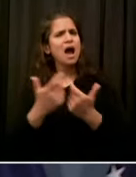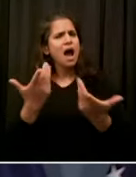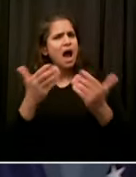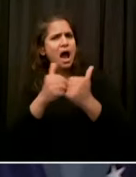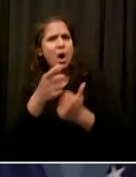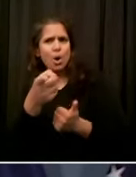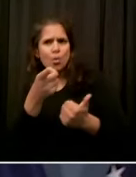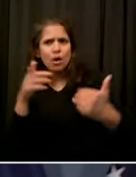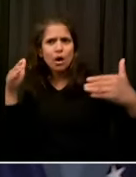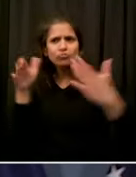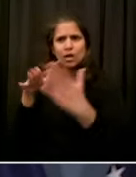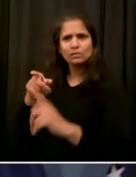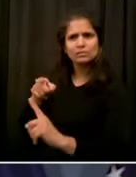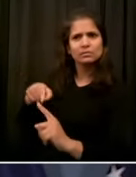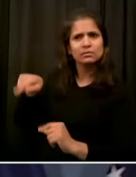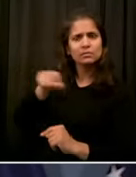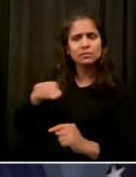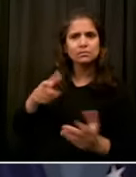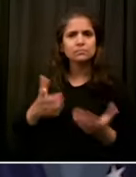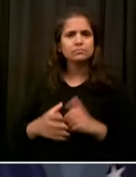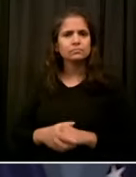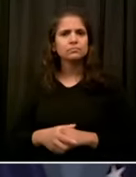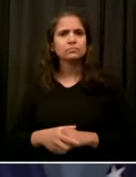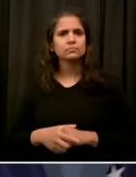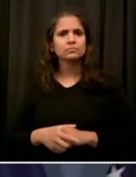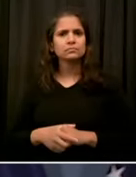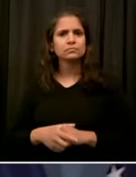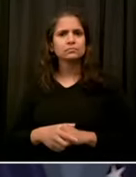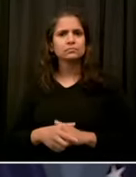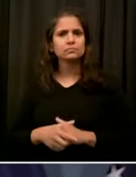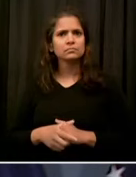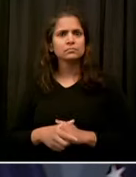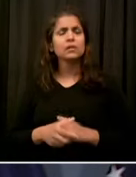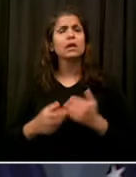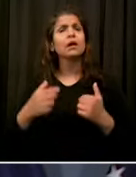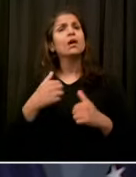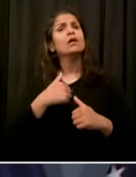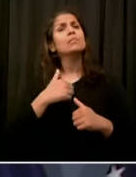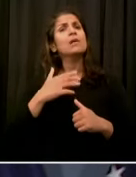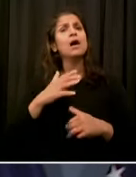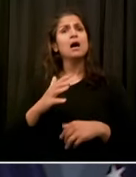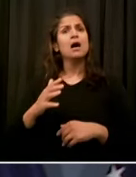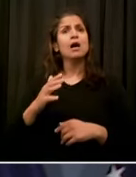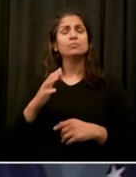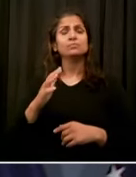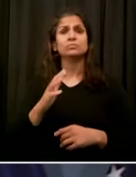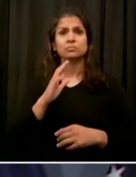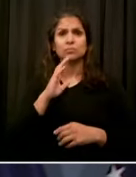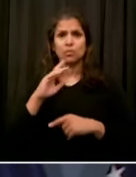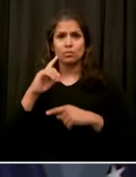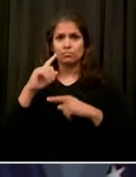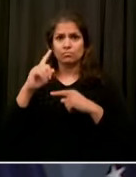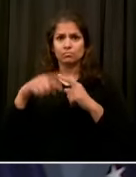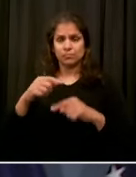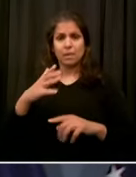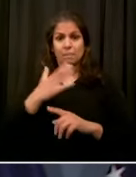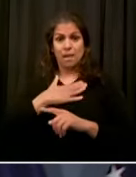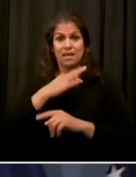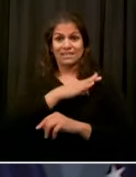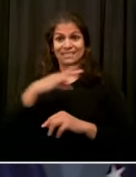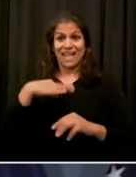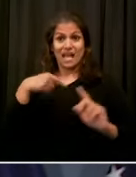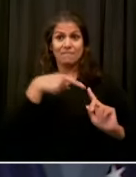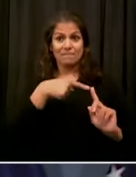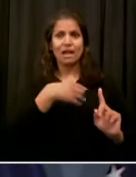look, I worked in City Hall as a staffer in an administration dedicated to change, an extraordinarily